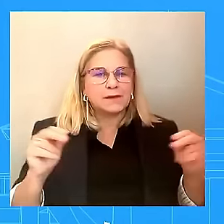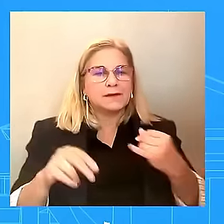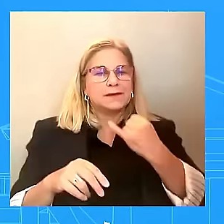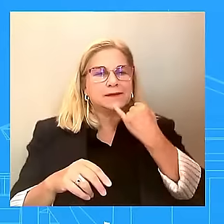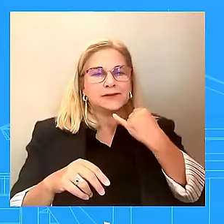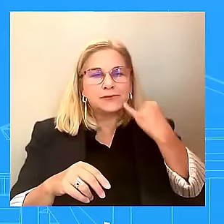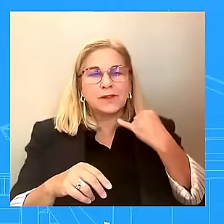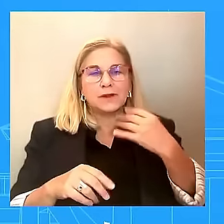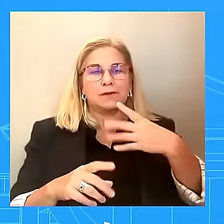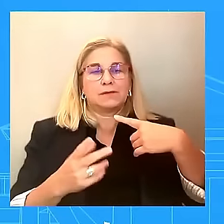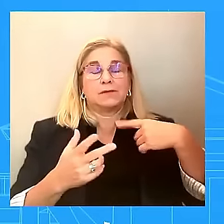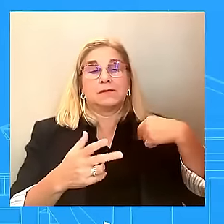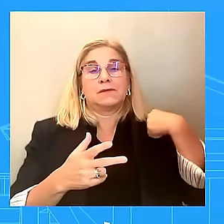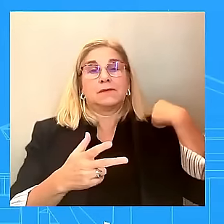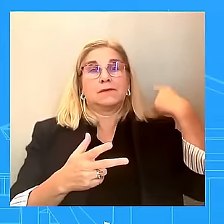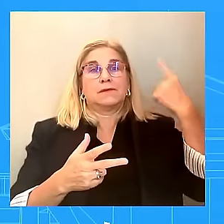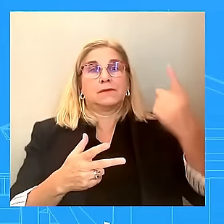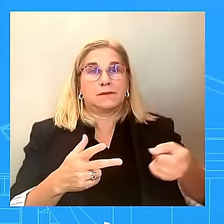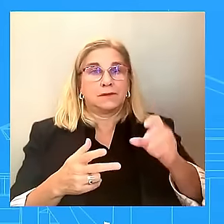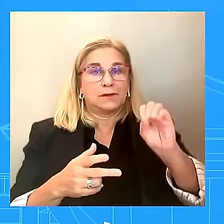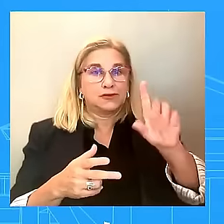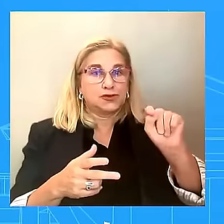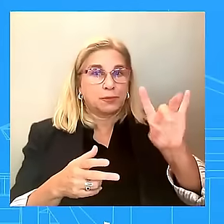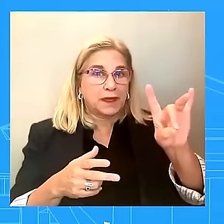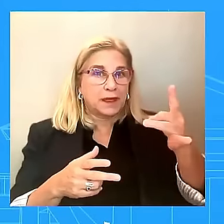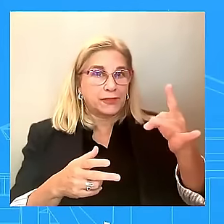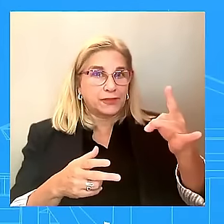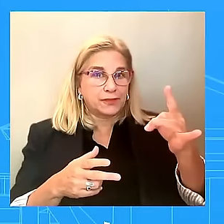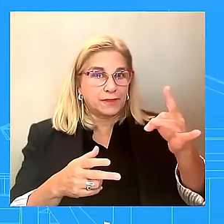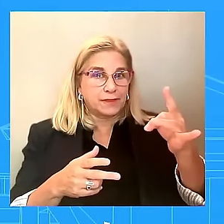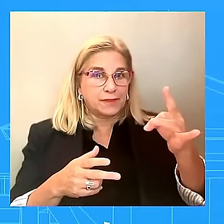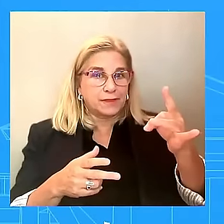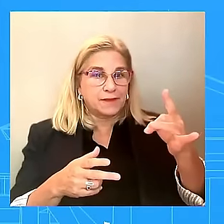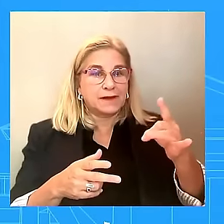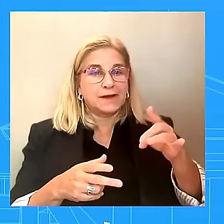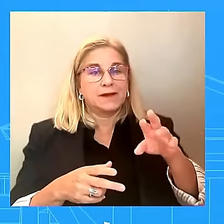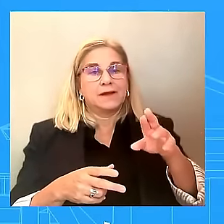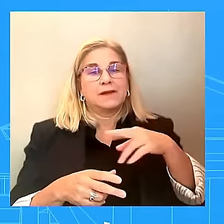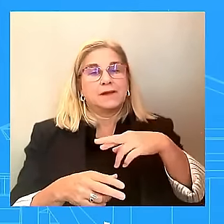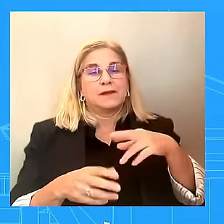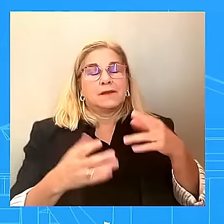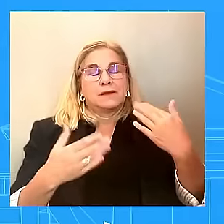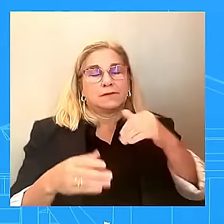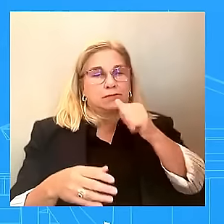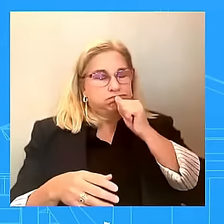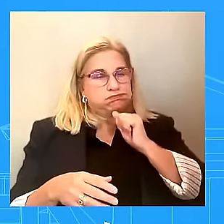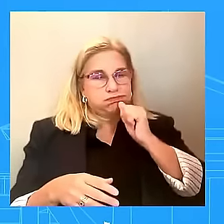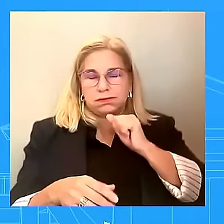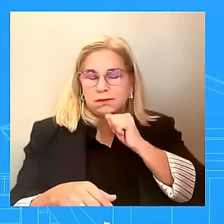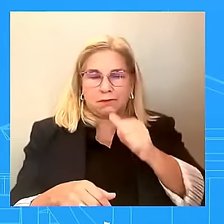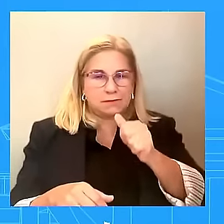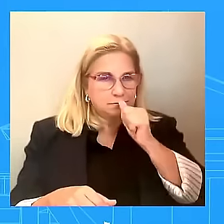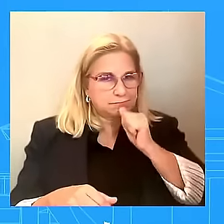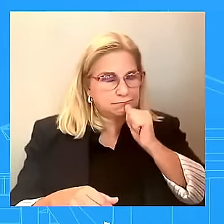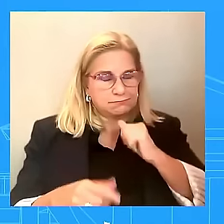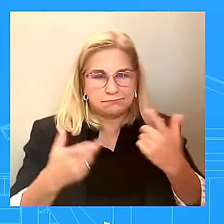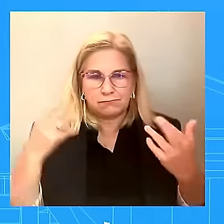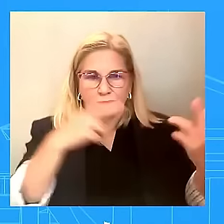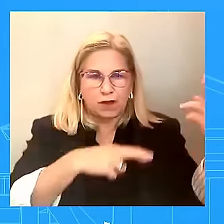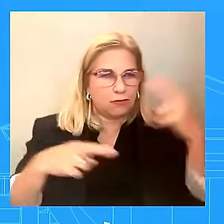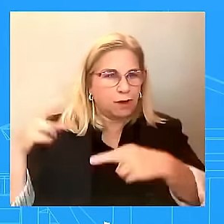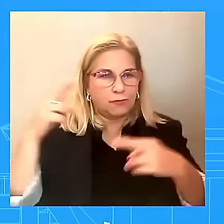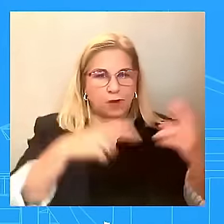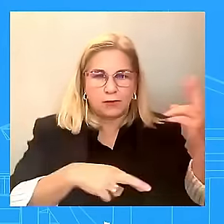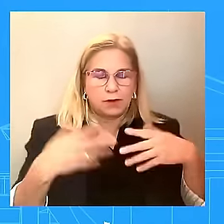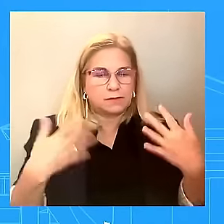unacceptable risk of a broader regional escalation. This is in nobody's interest, neither